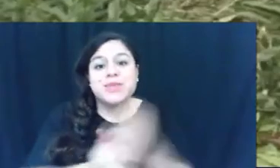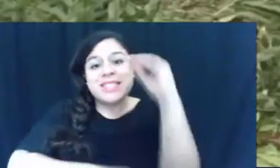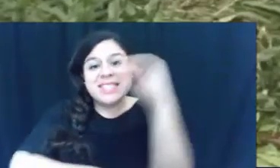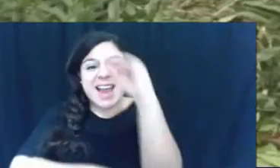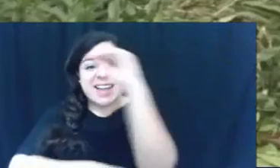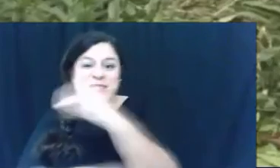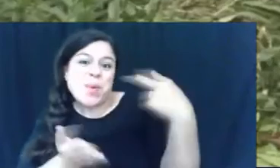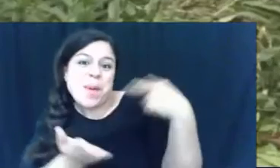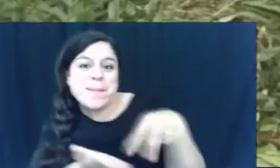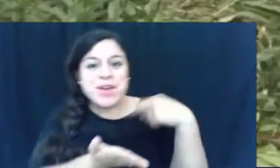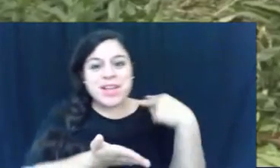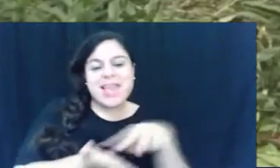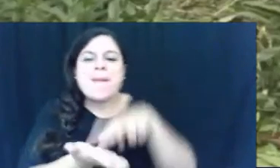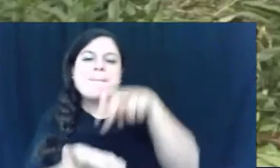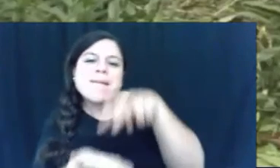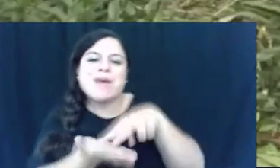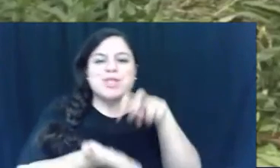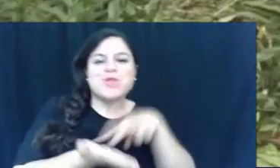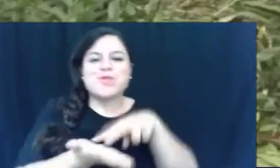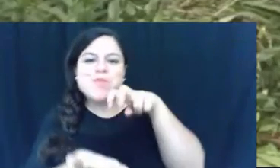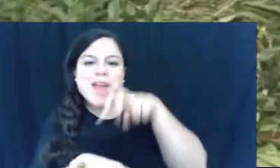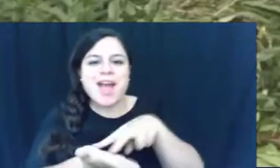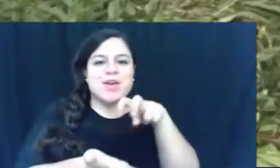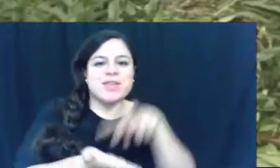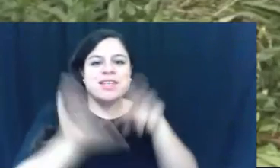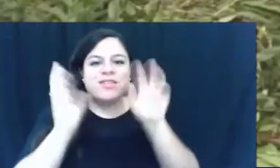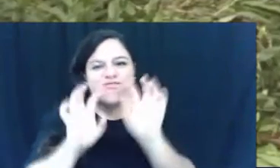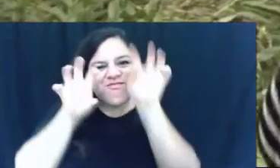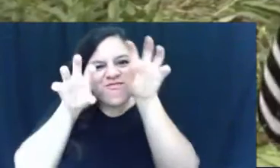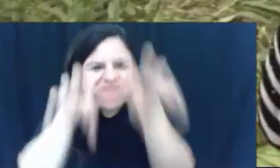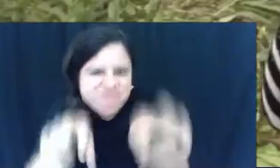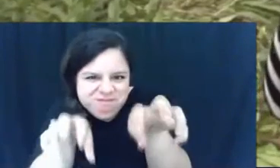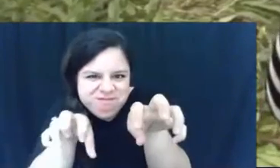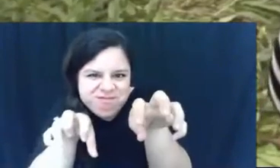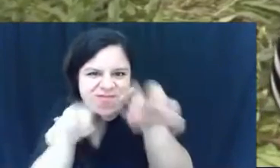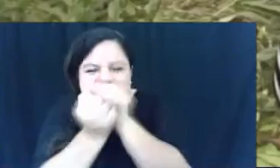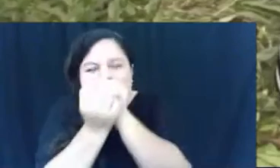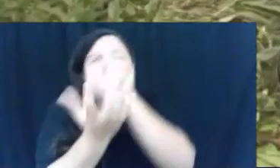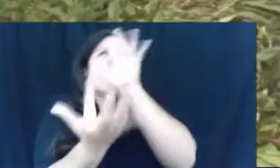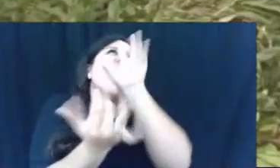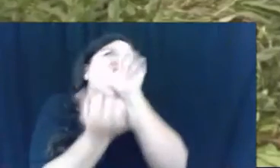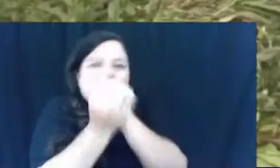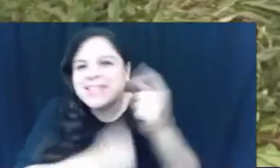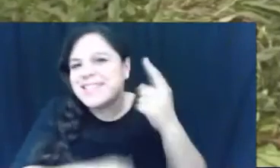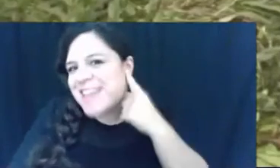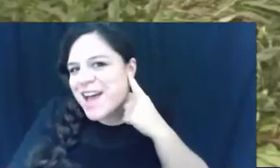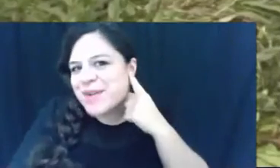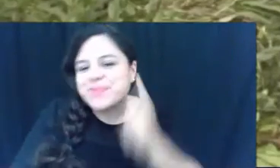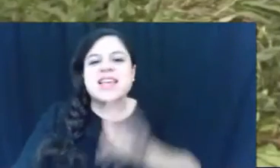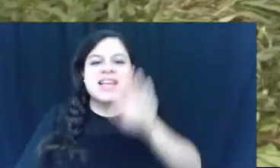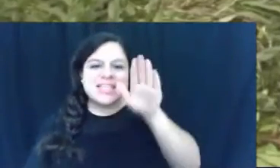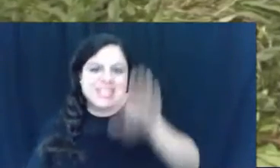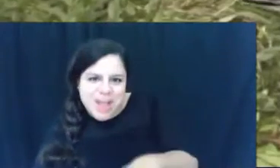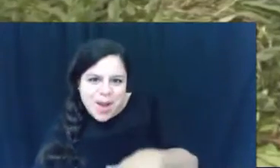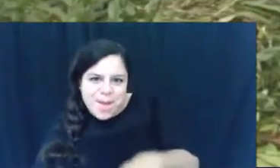Do the dinosaur boogie, bounce around. Hands like claws make a growling sound.